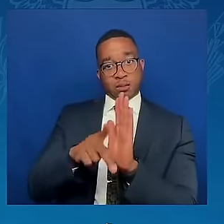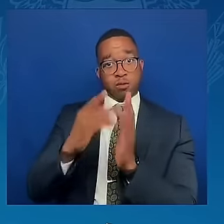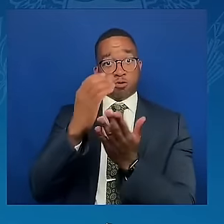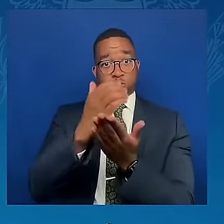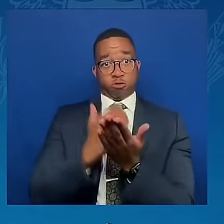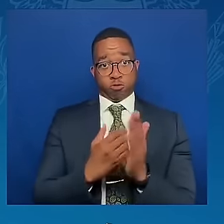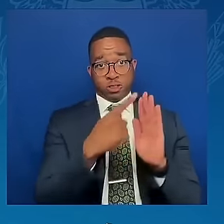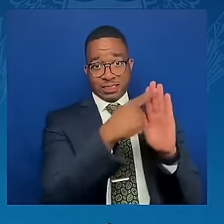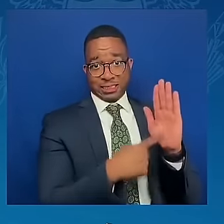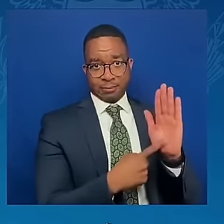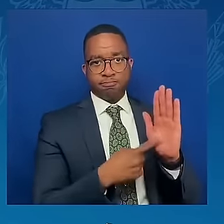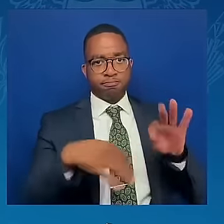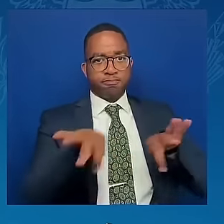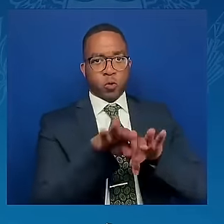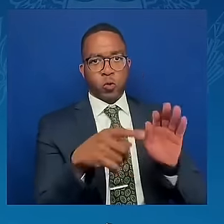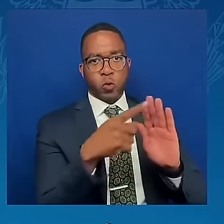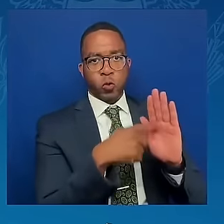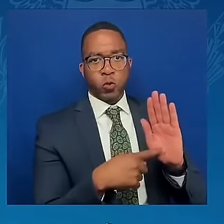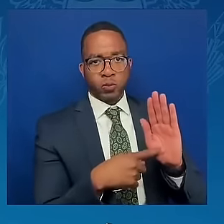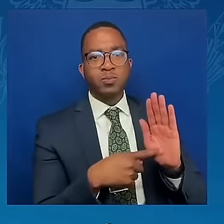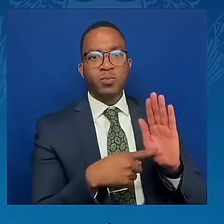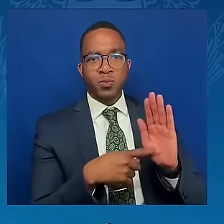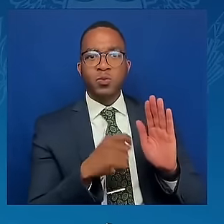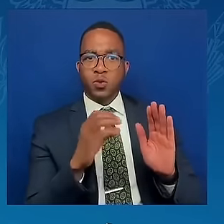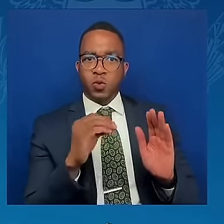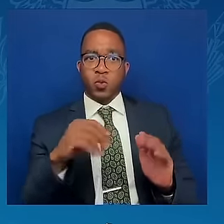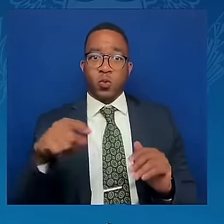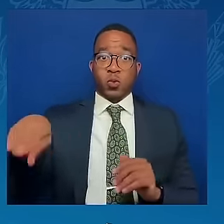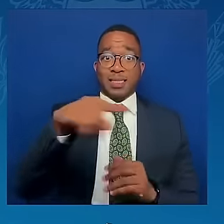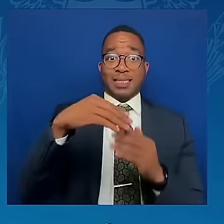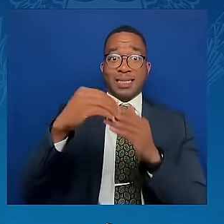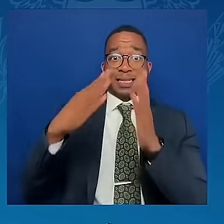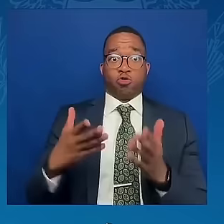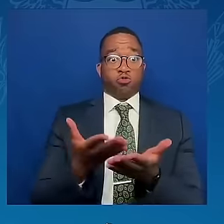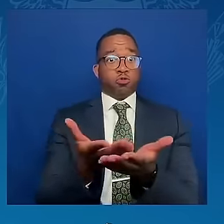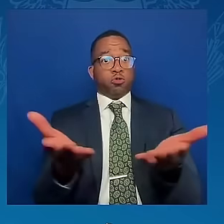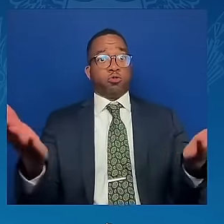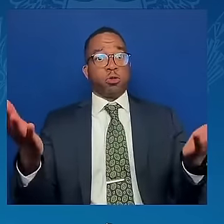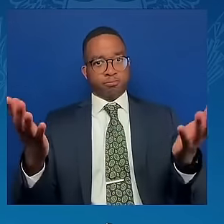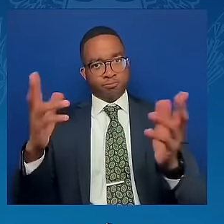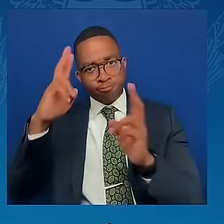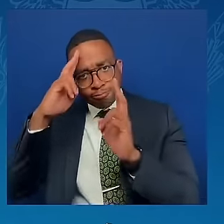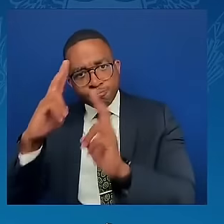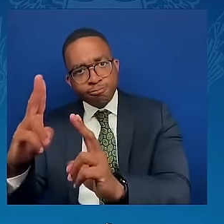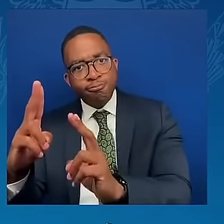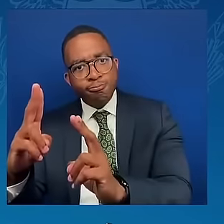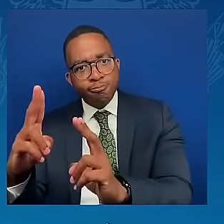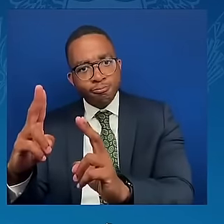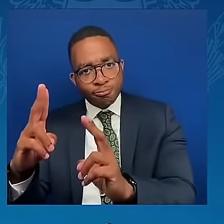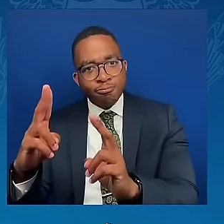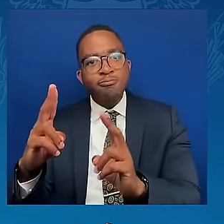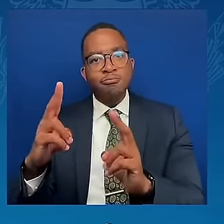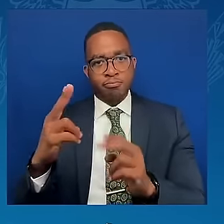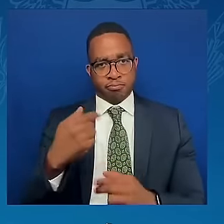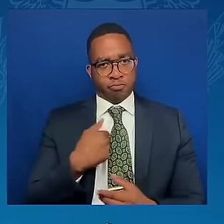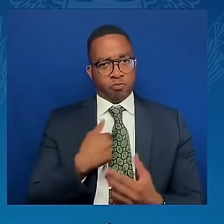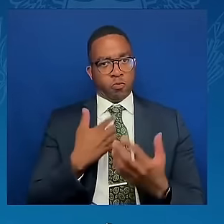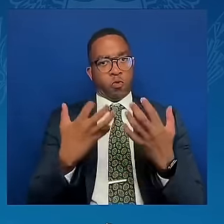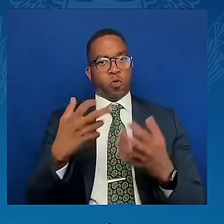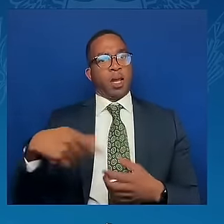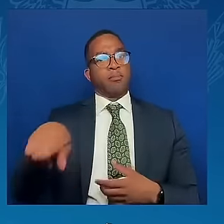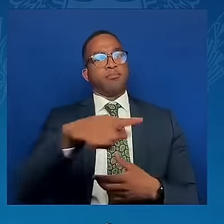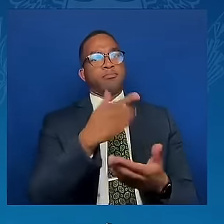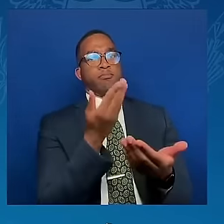representatives of states and international organizations, for proving that the world may not fall into total